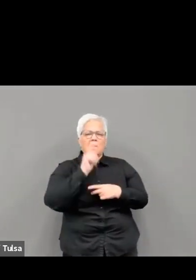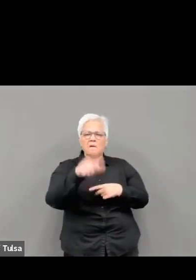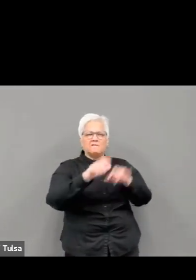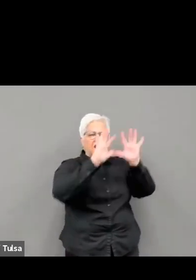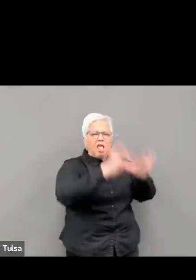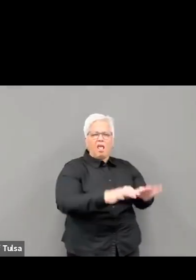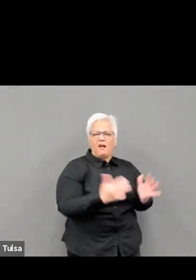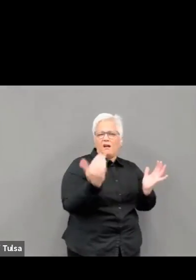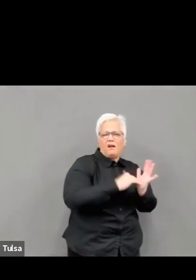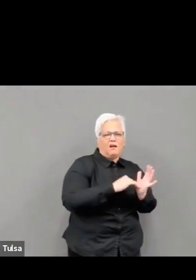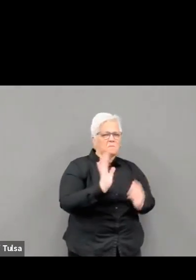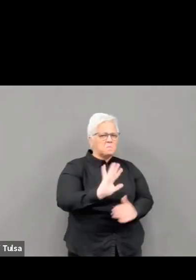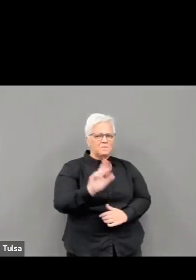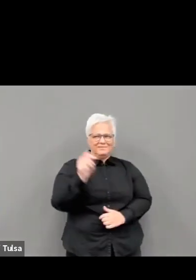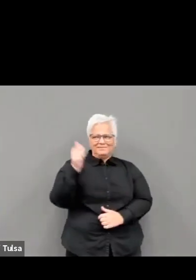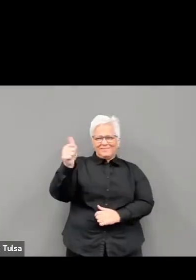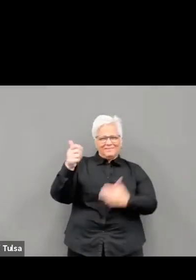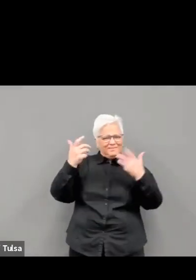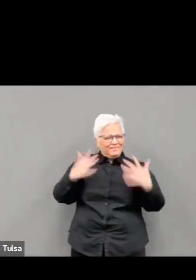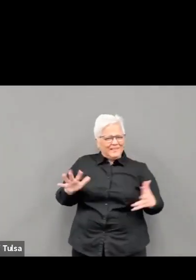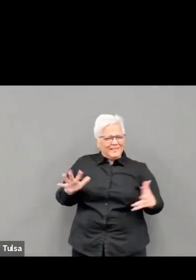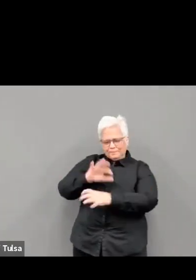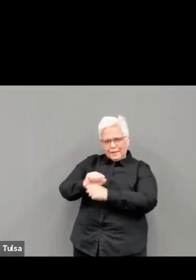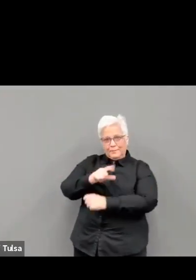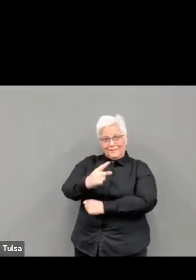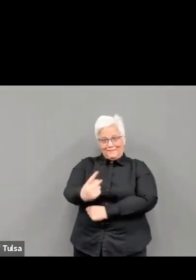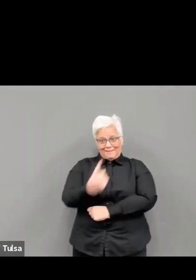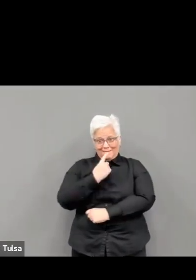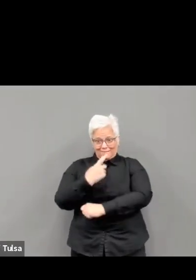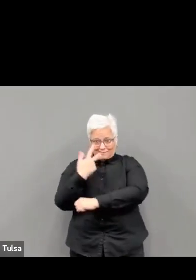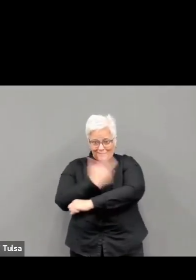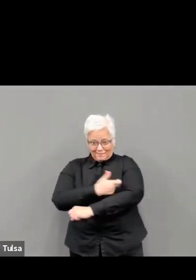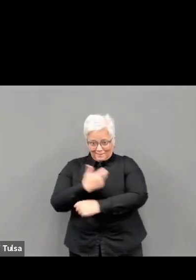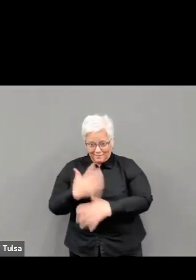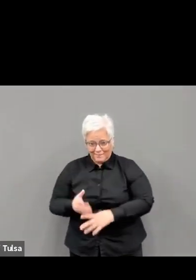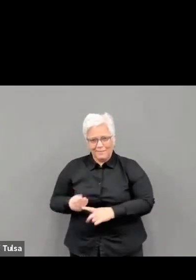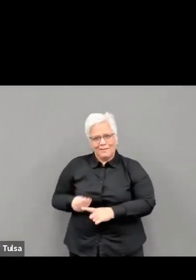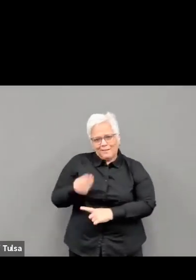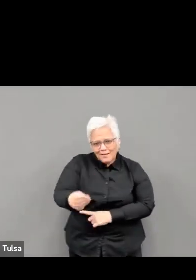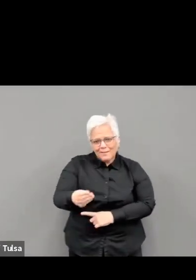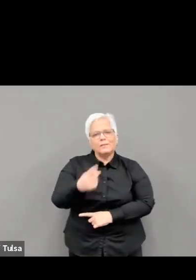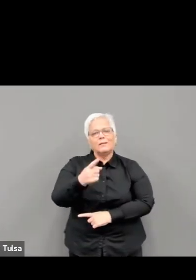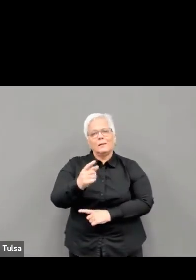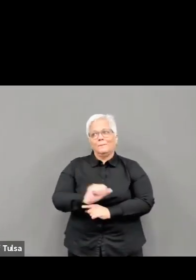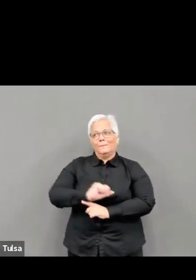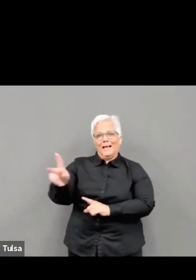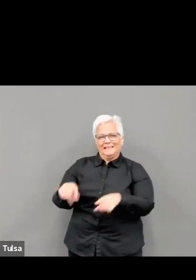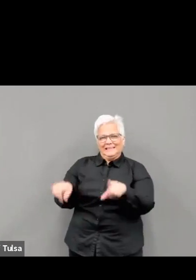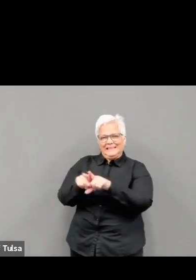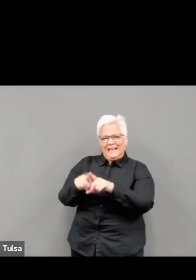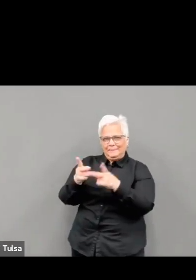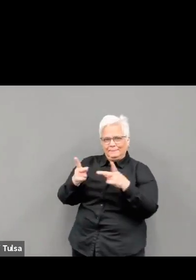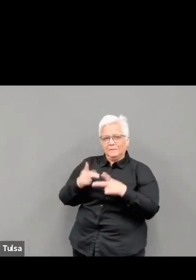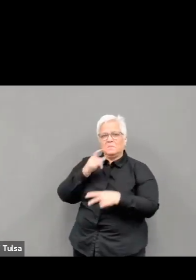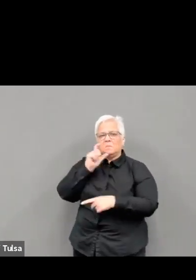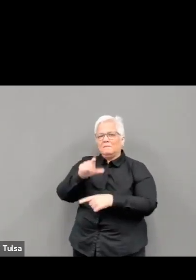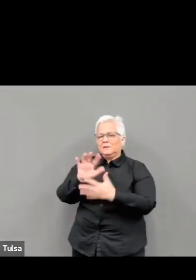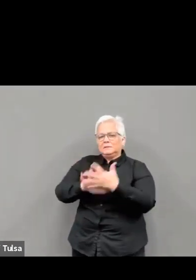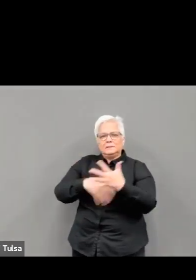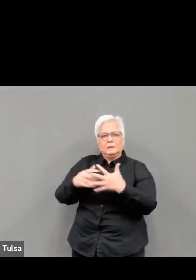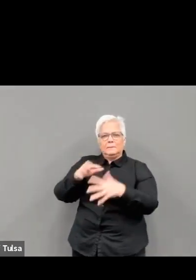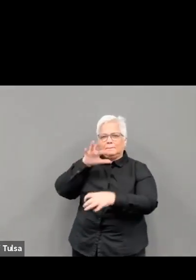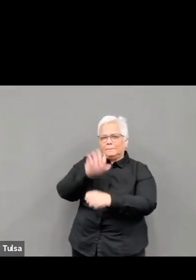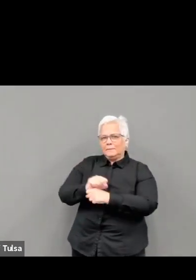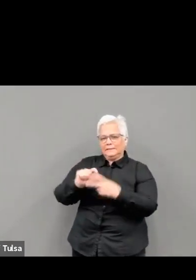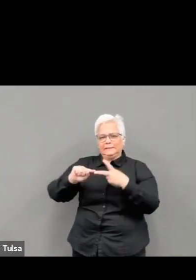and others might use their own system to schedule appointments. Oklahoma is part of a beta test for vaccinefinder.org,